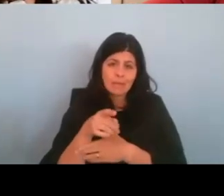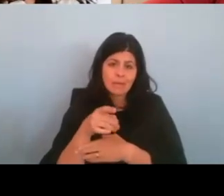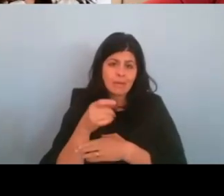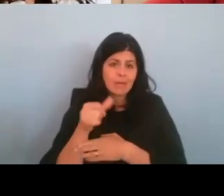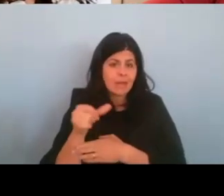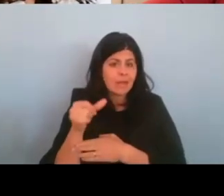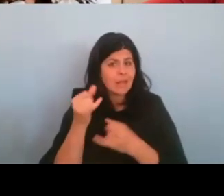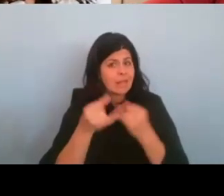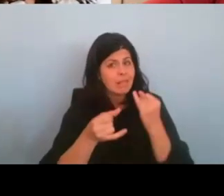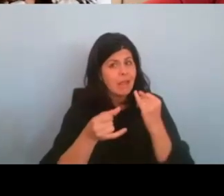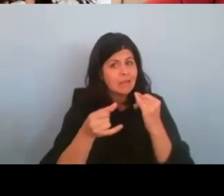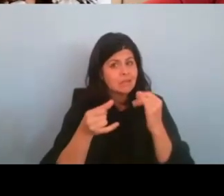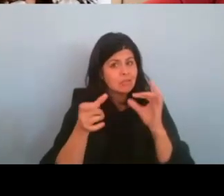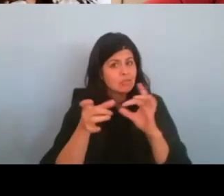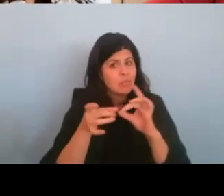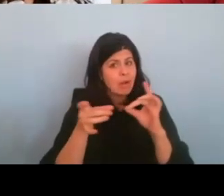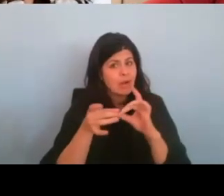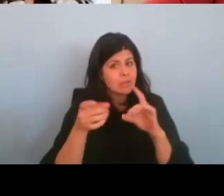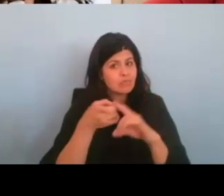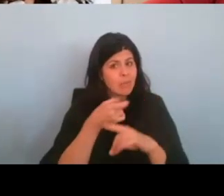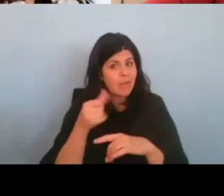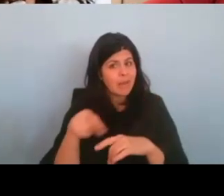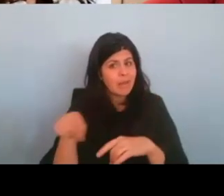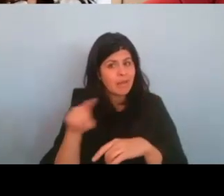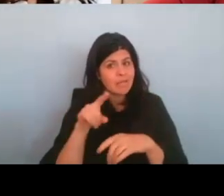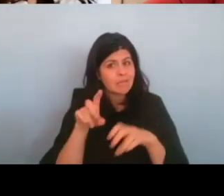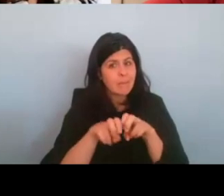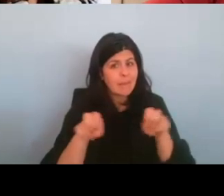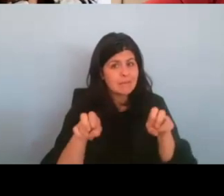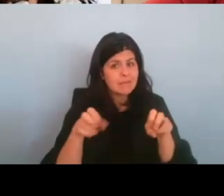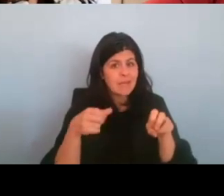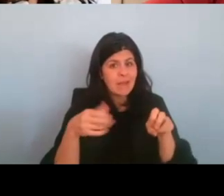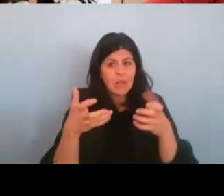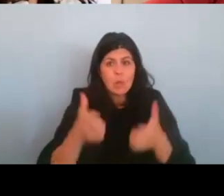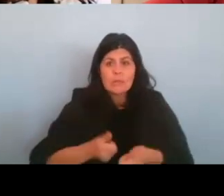remarks that from any of our panelists, anything else you are burning to share?